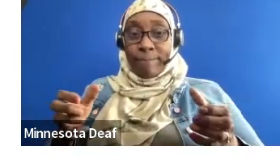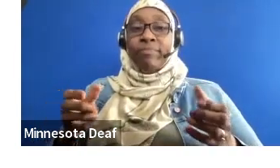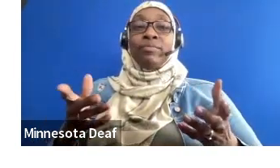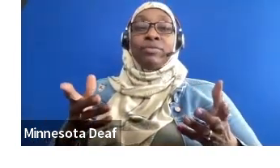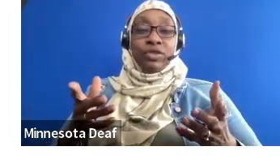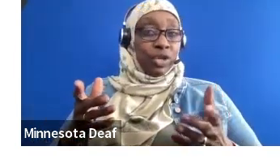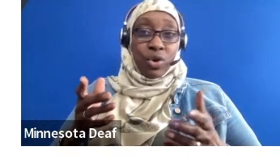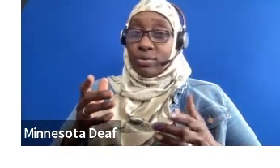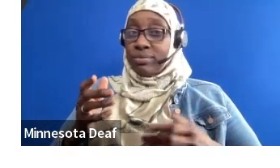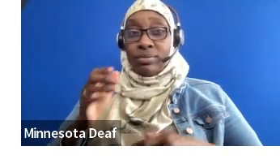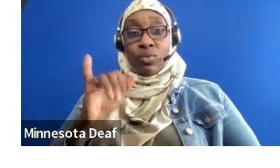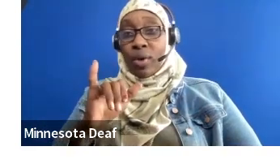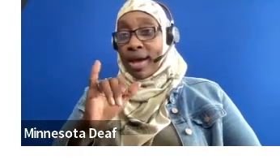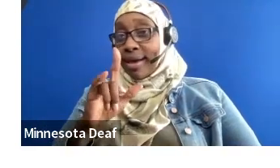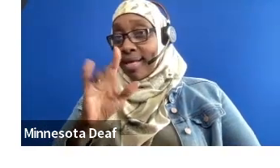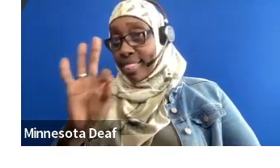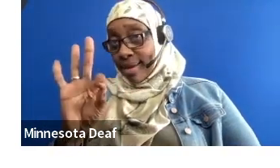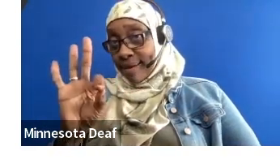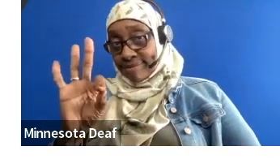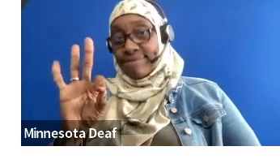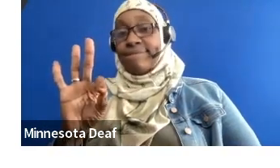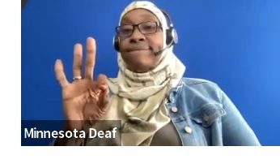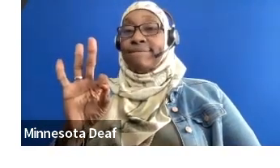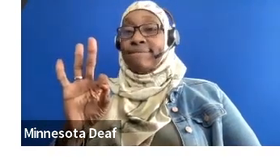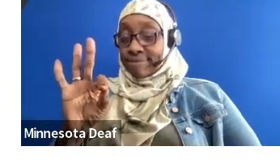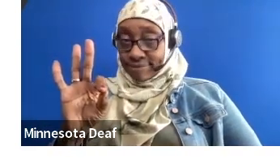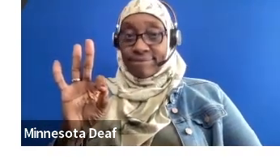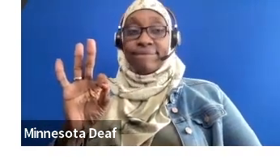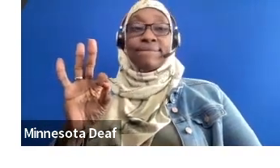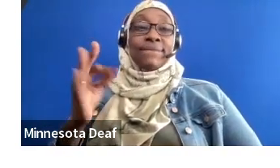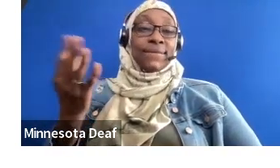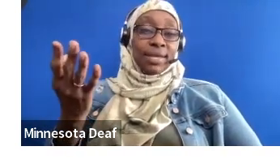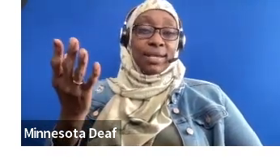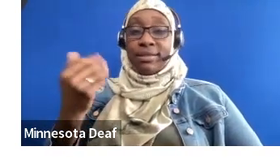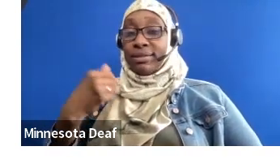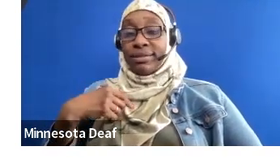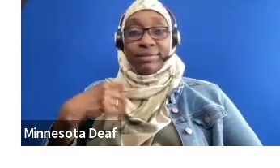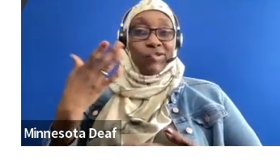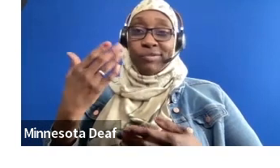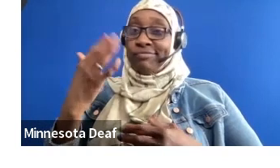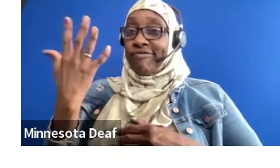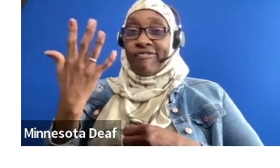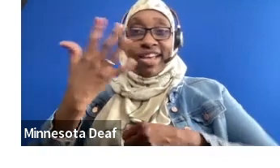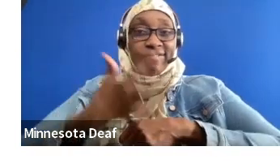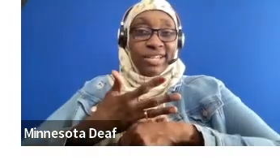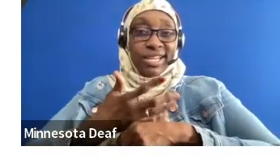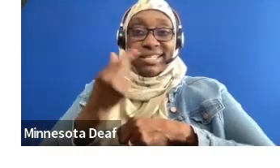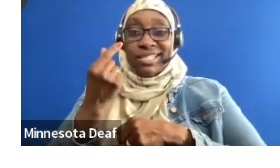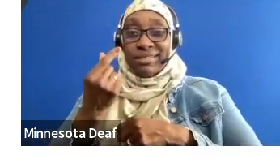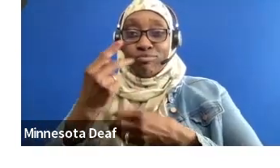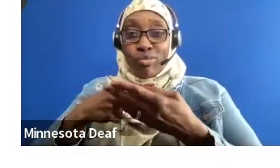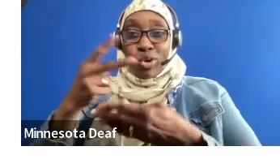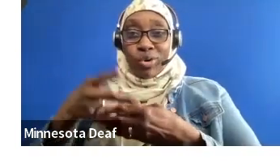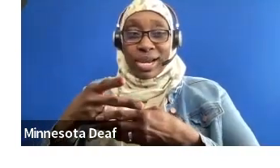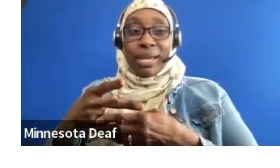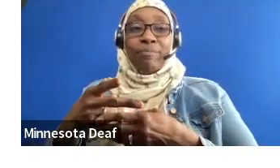YLF occurs very quickly over the course of five days, YLR is a little bit different. It takes place over eight weeks